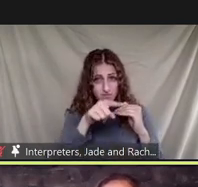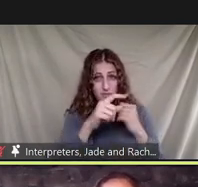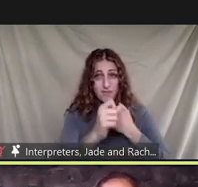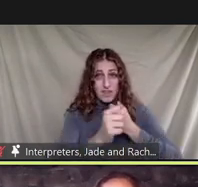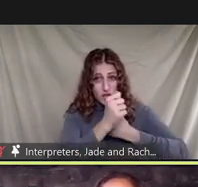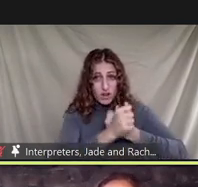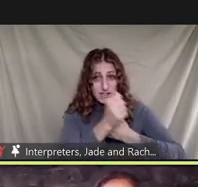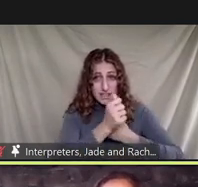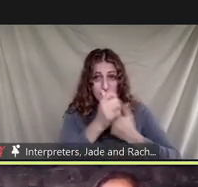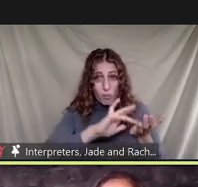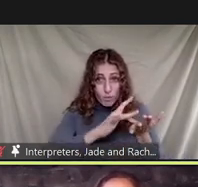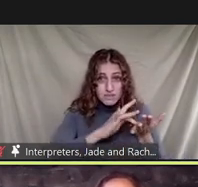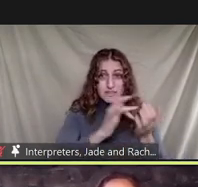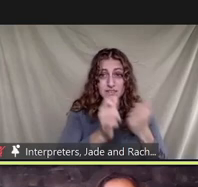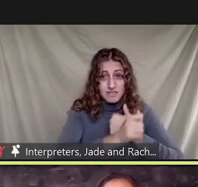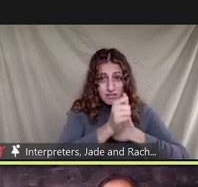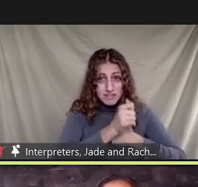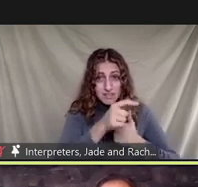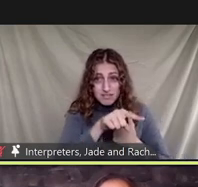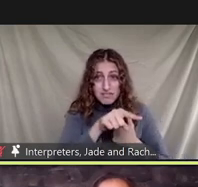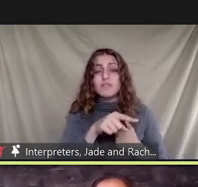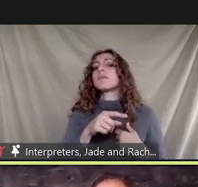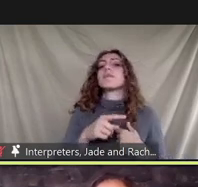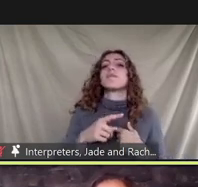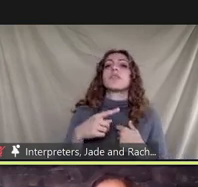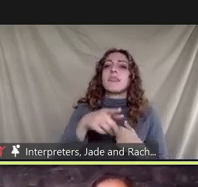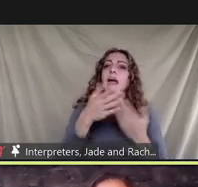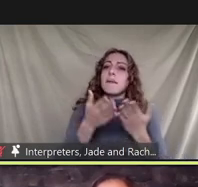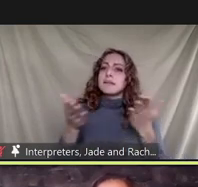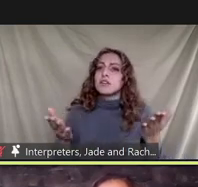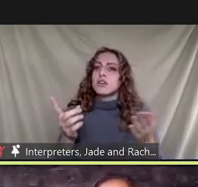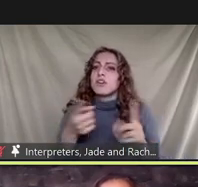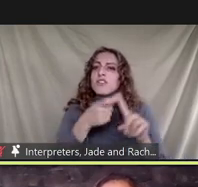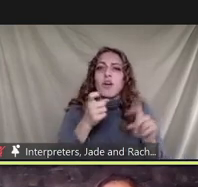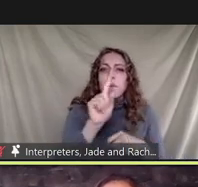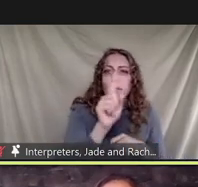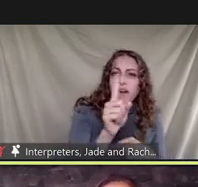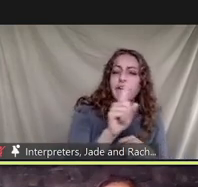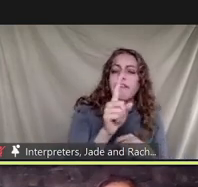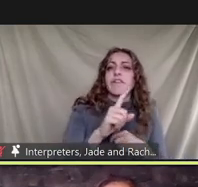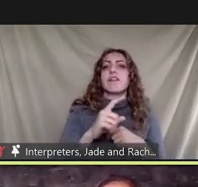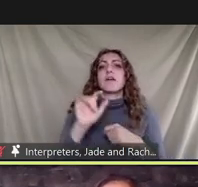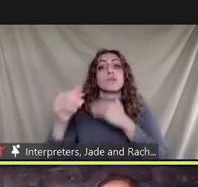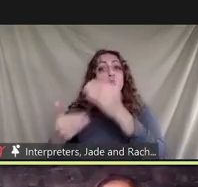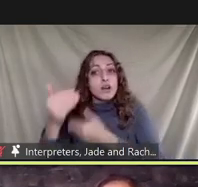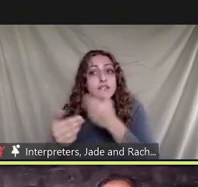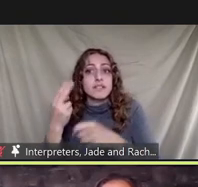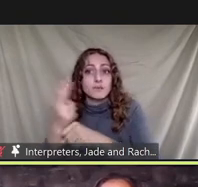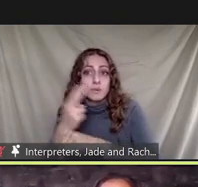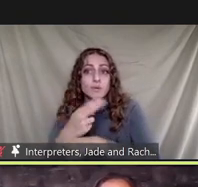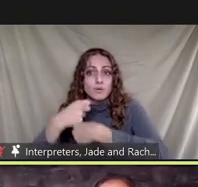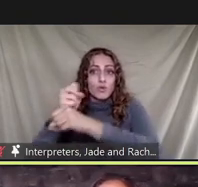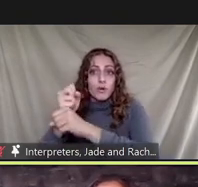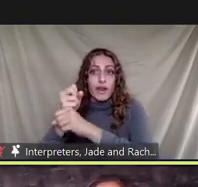of the chemicals materials we're making as well as the transformation or processing we're using to create those products and materials